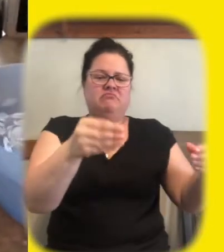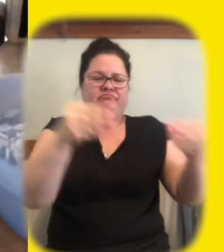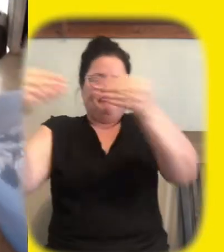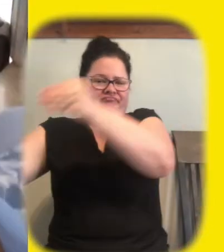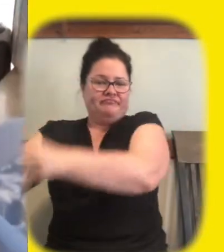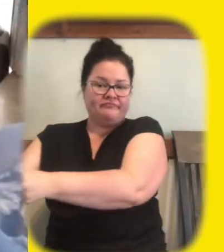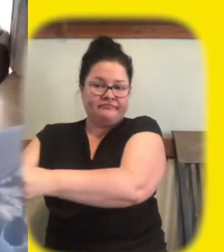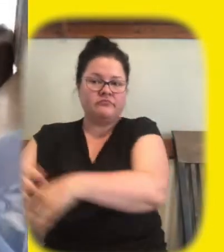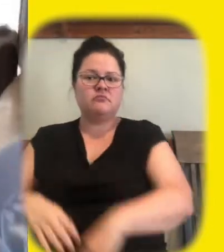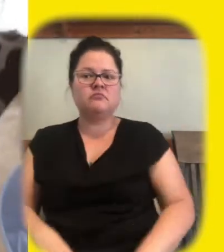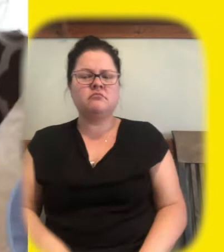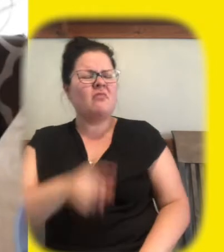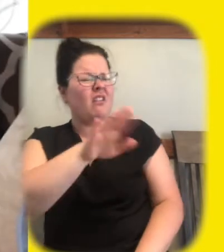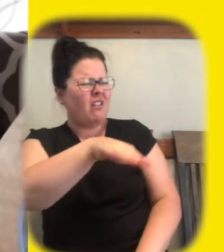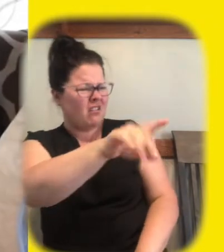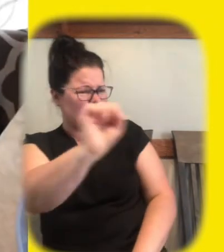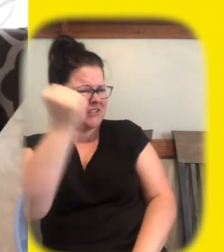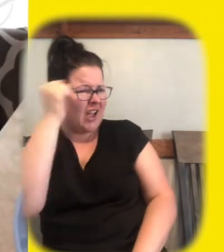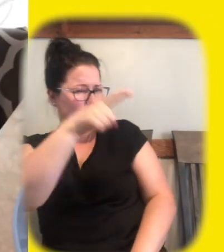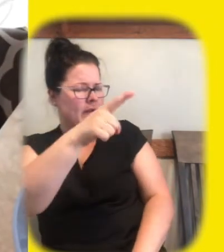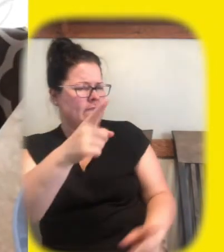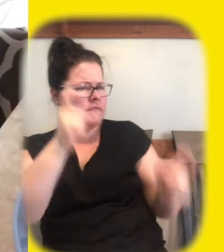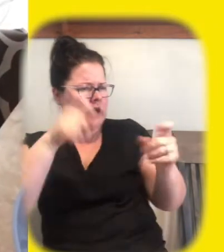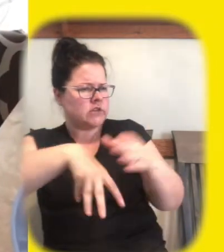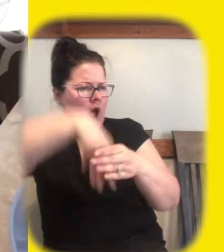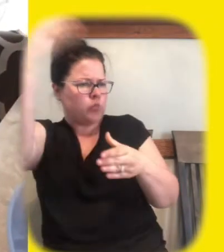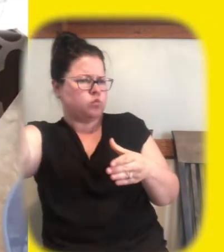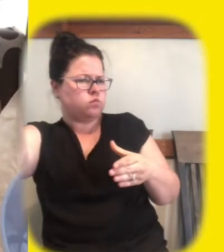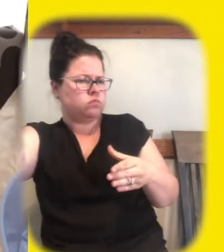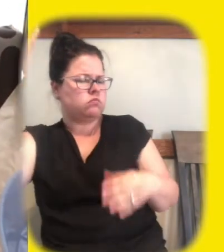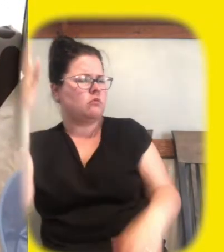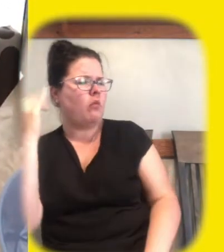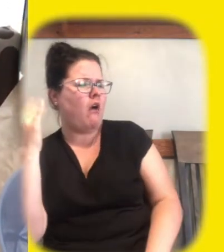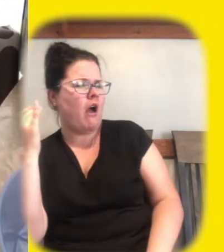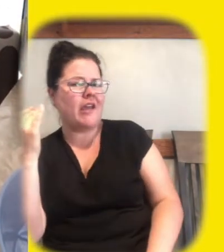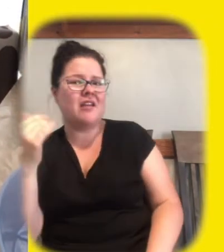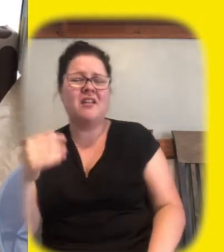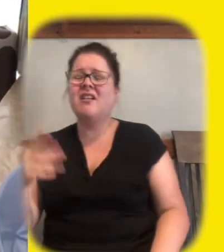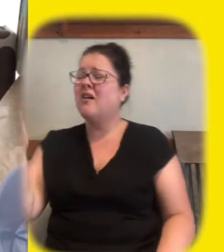have to smell it anymore now simon you took your hand out quite early with that one